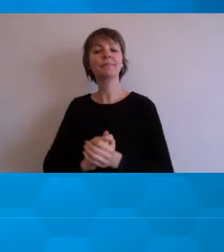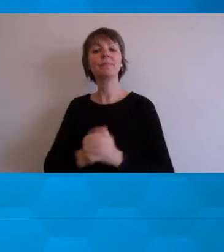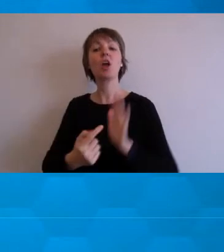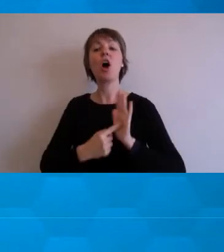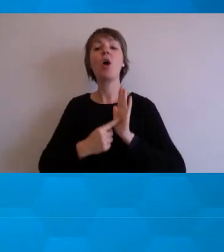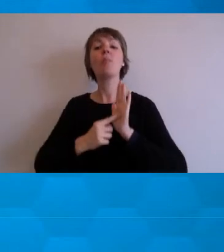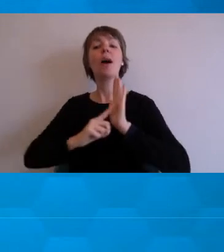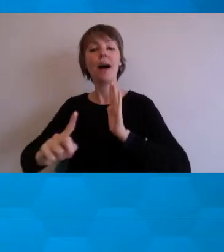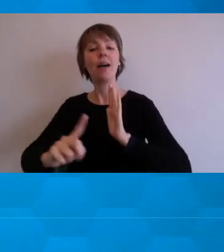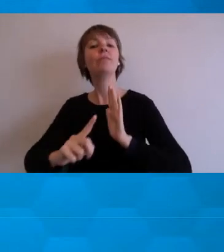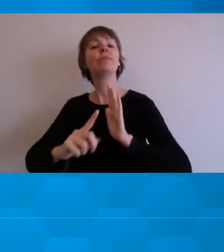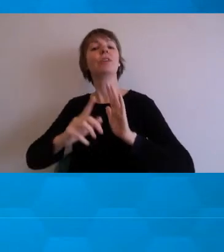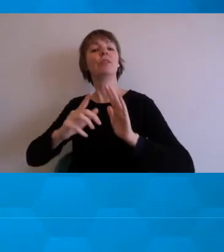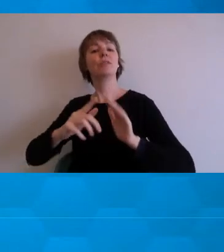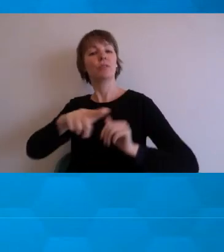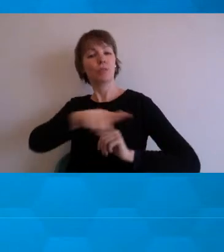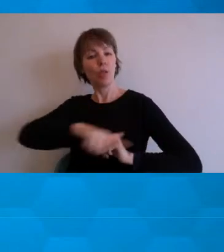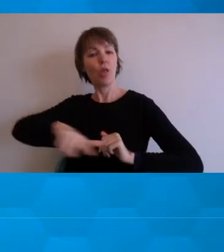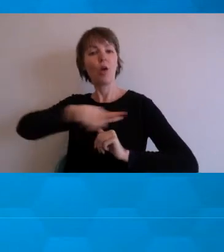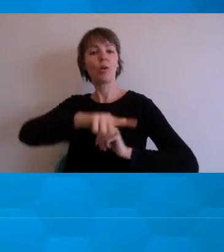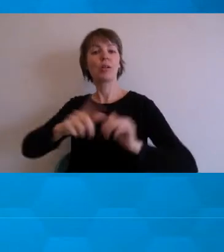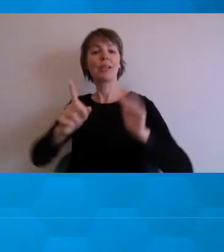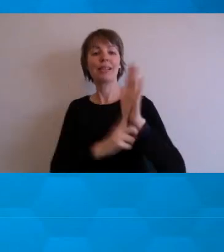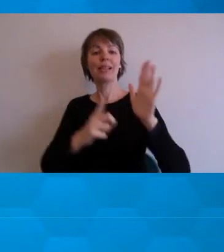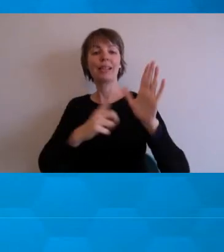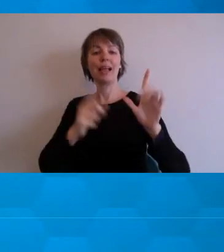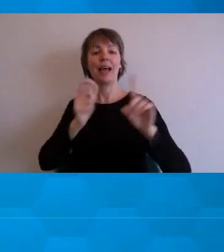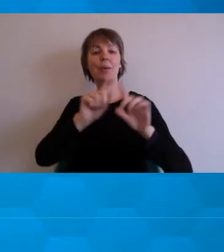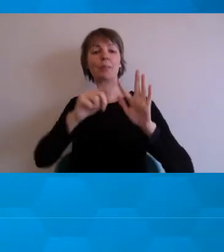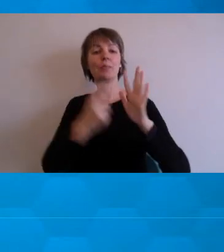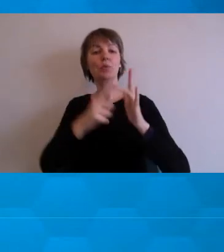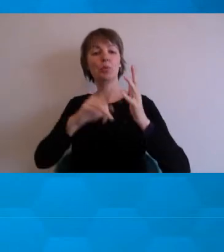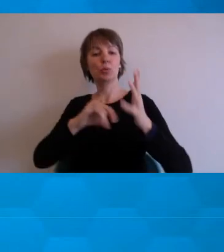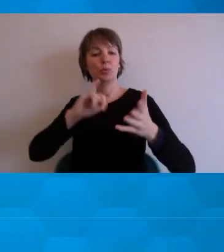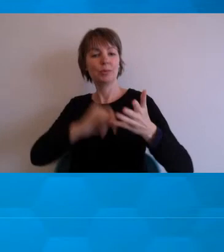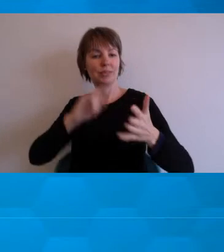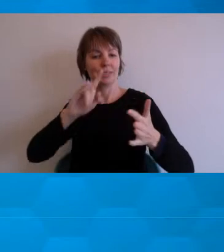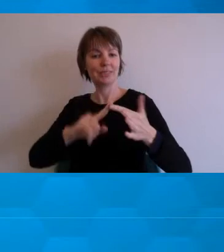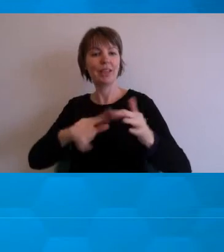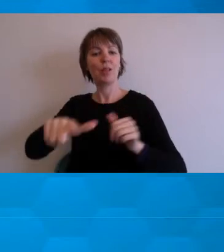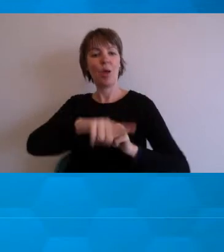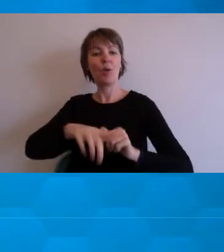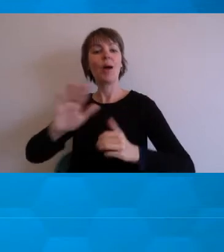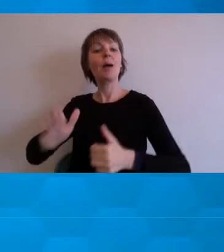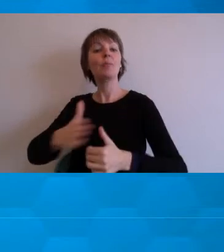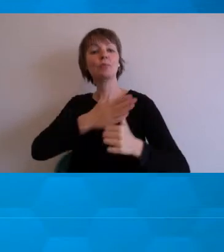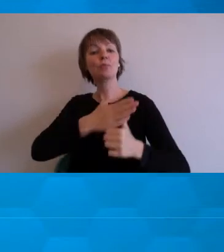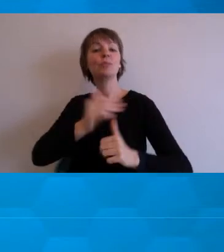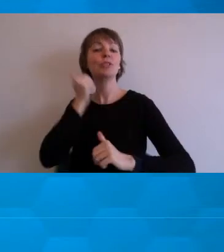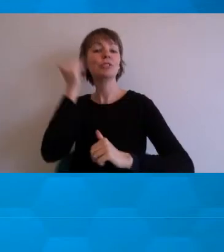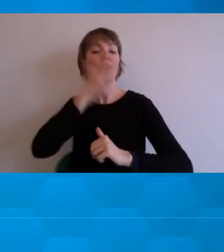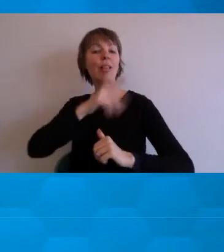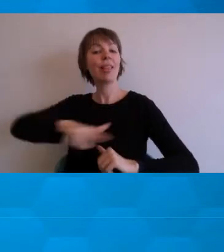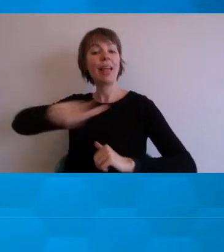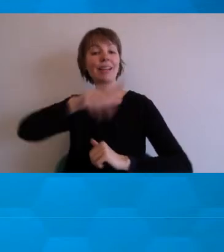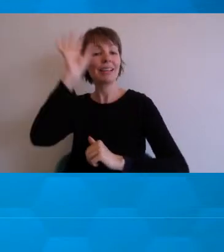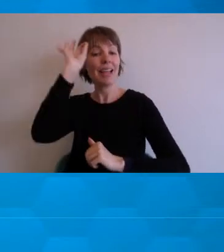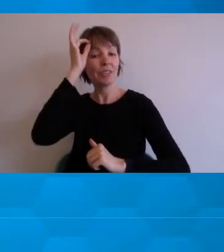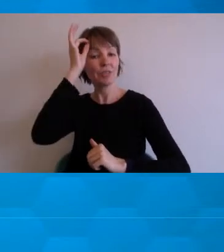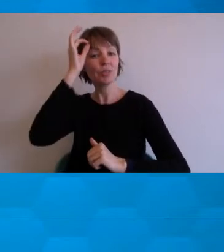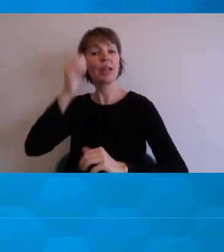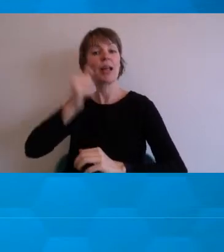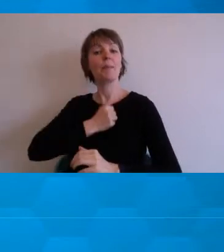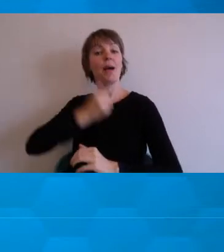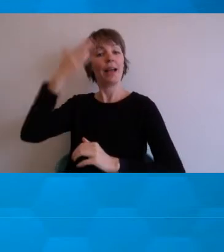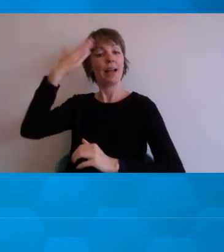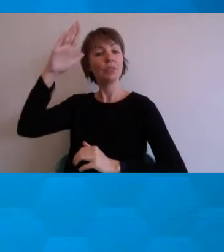Council and my ancestors, I welcome you here today, and I hope that you respect this land as